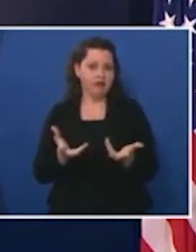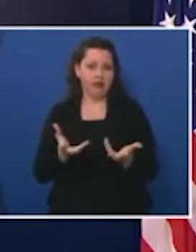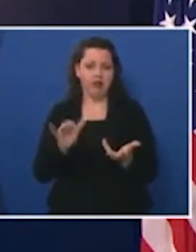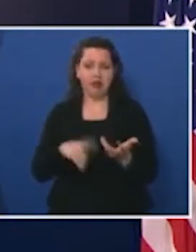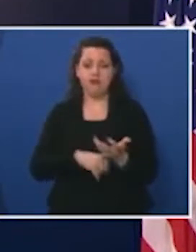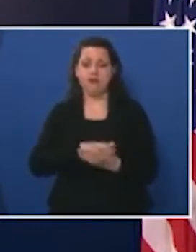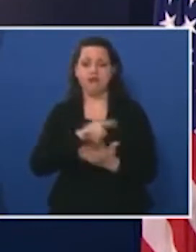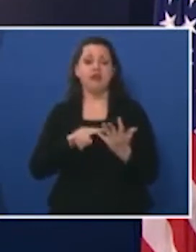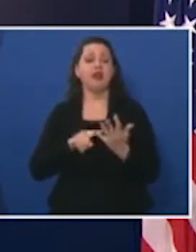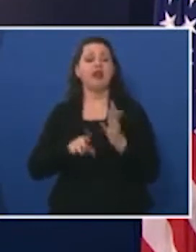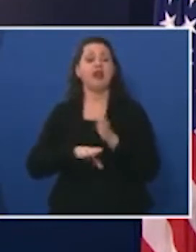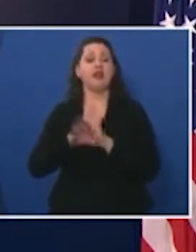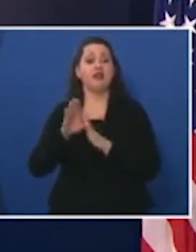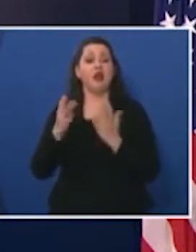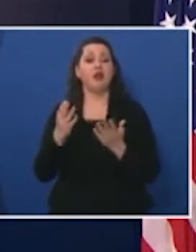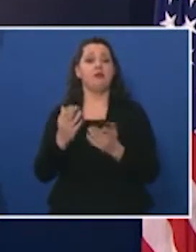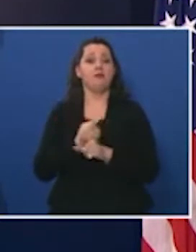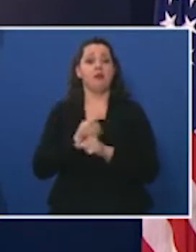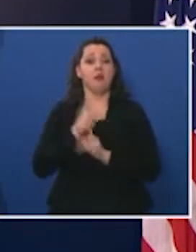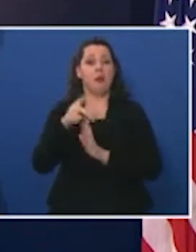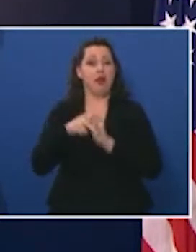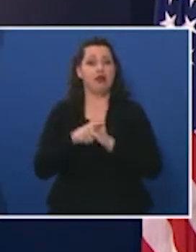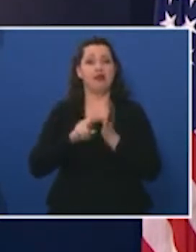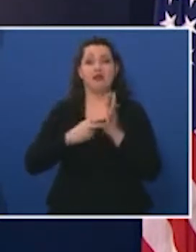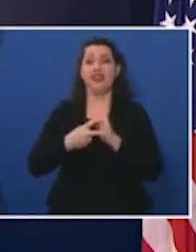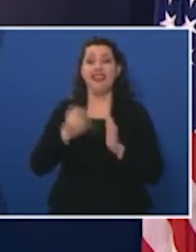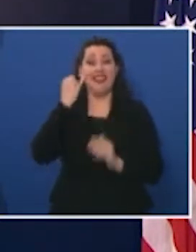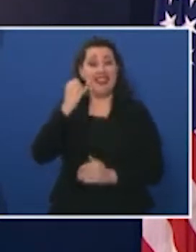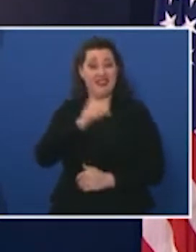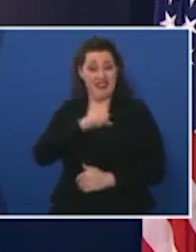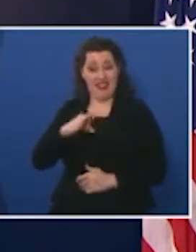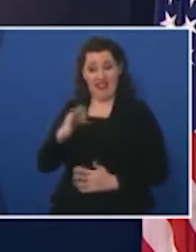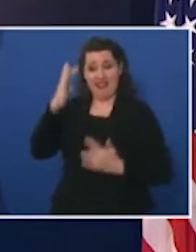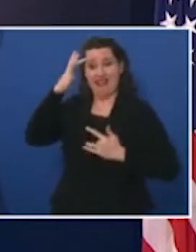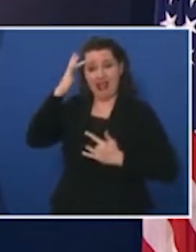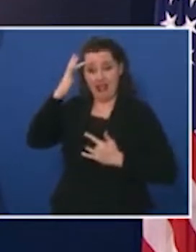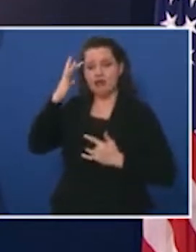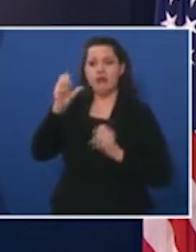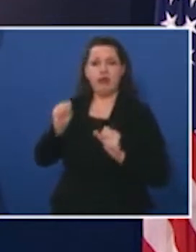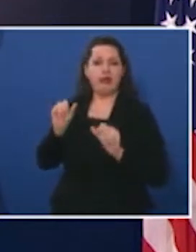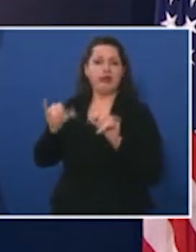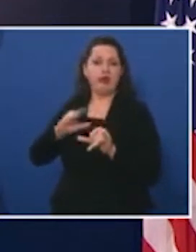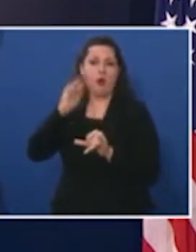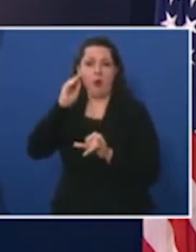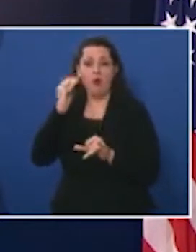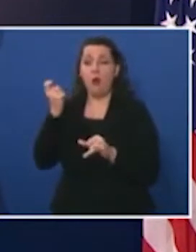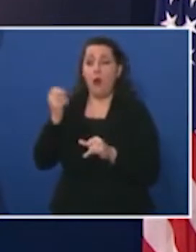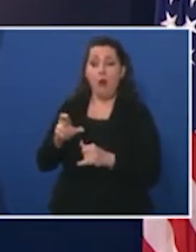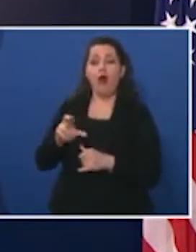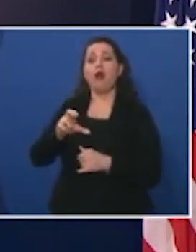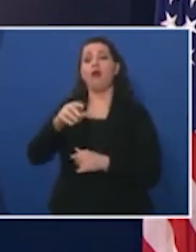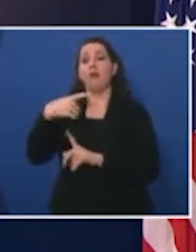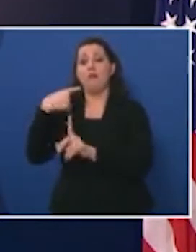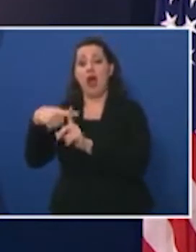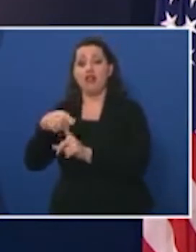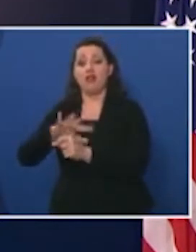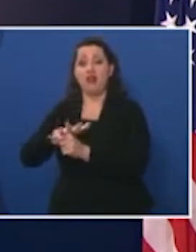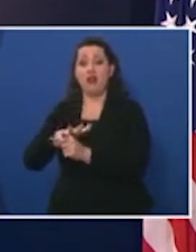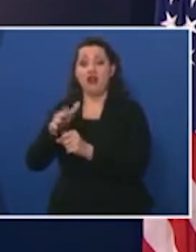appropriate leave policies allowing staff to stay home when they are ill or have been in close contact with a confirmed case